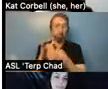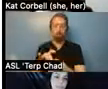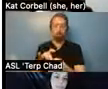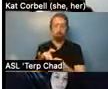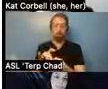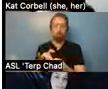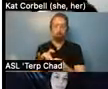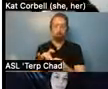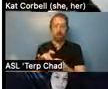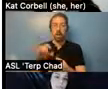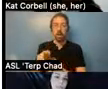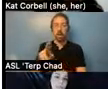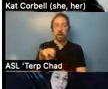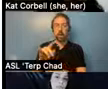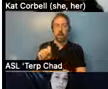housing rights.